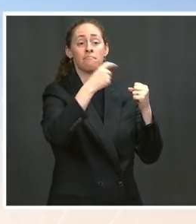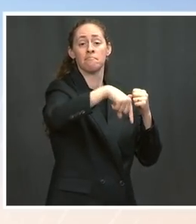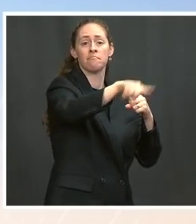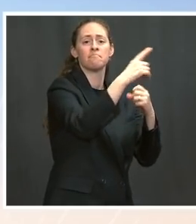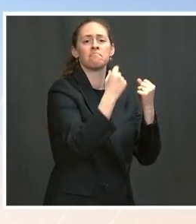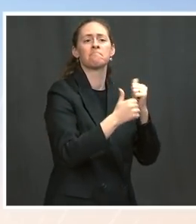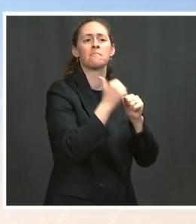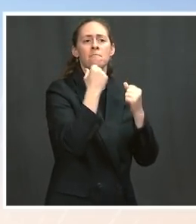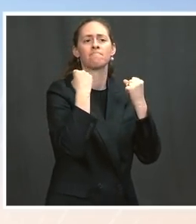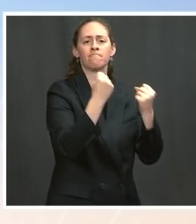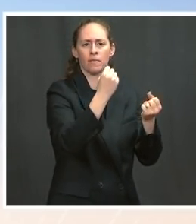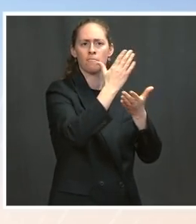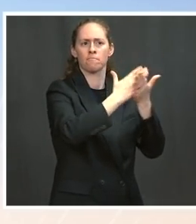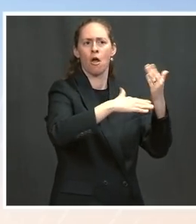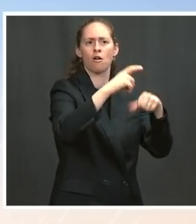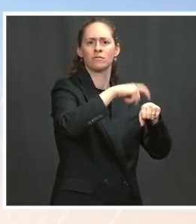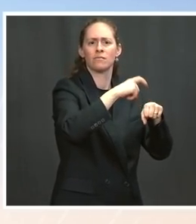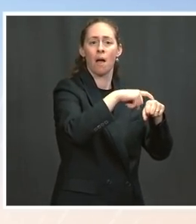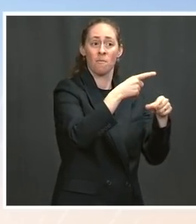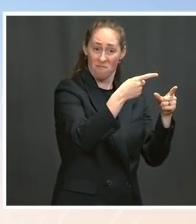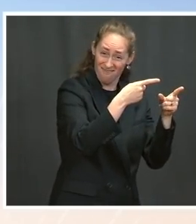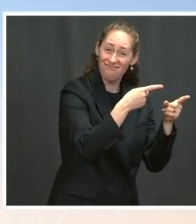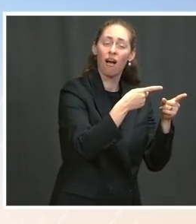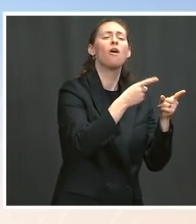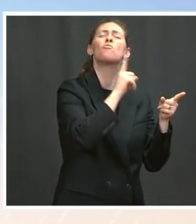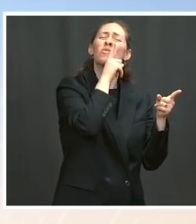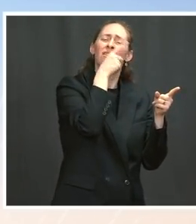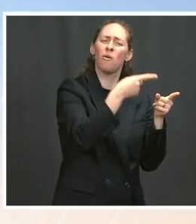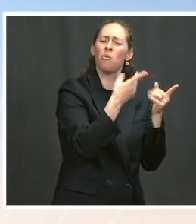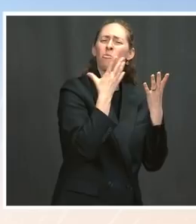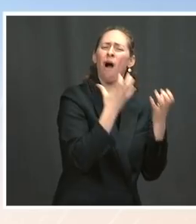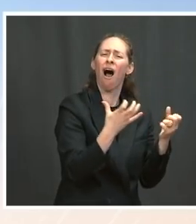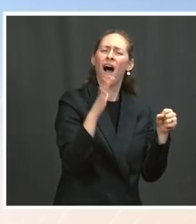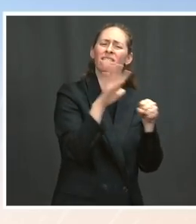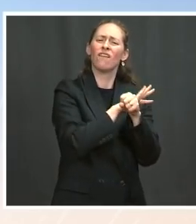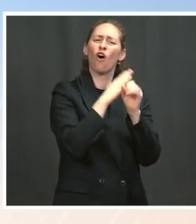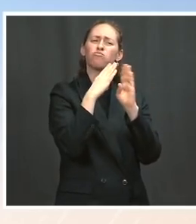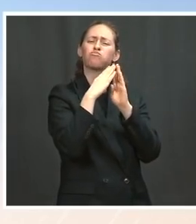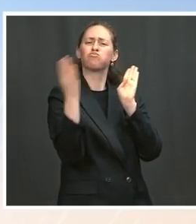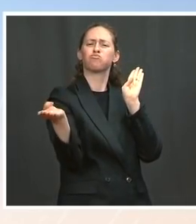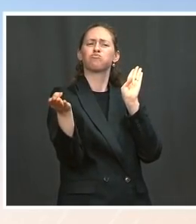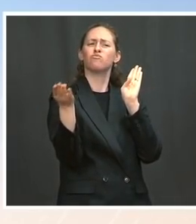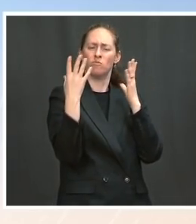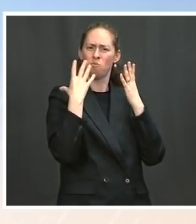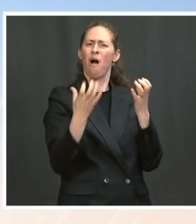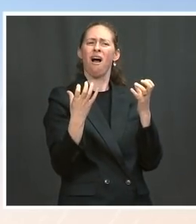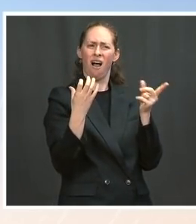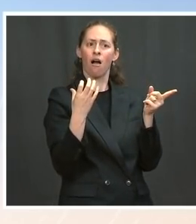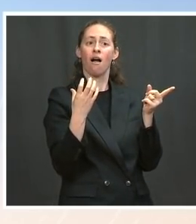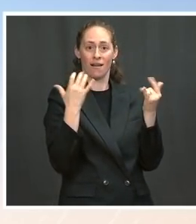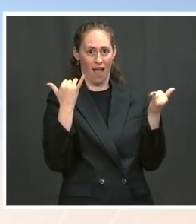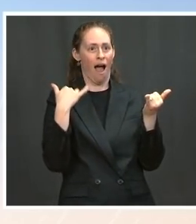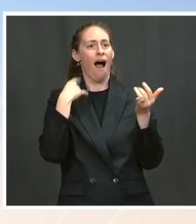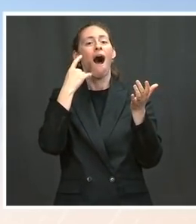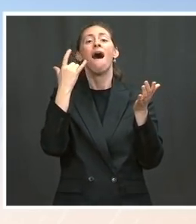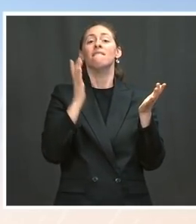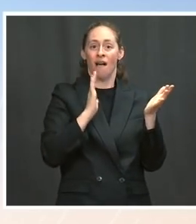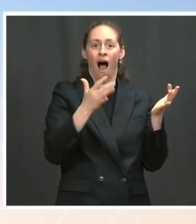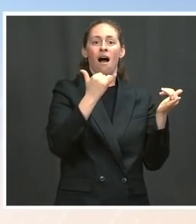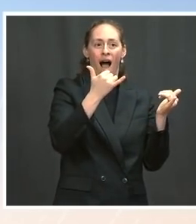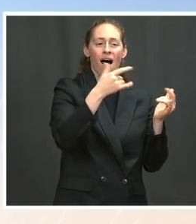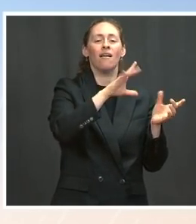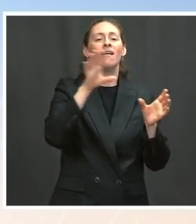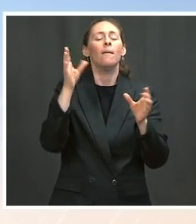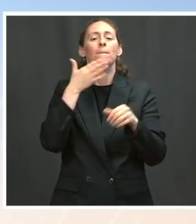part-time work, that number declined by 600,000, and average hours of